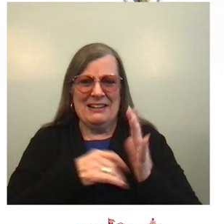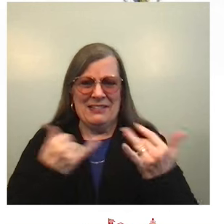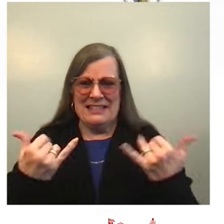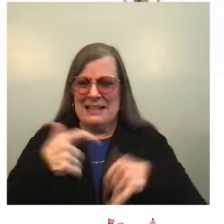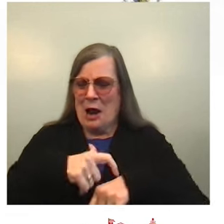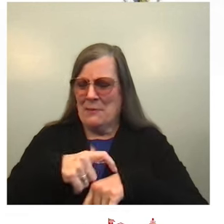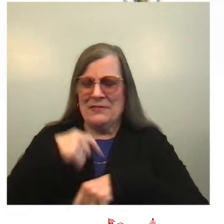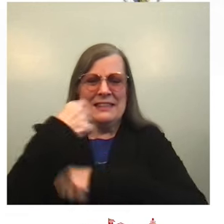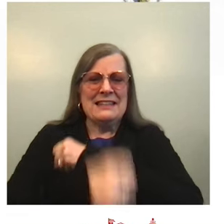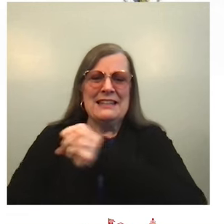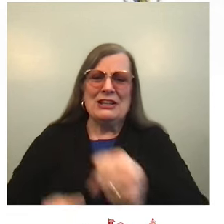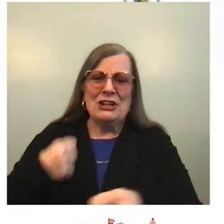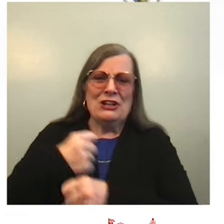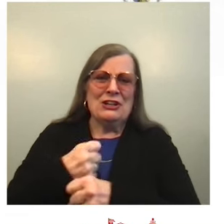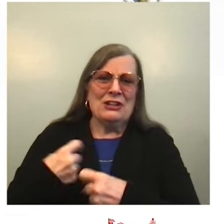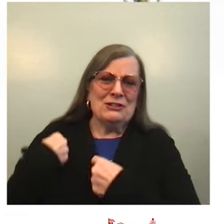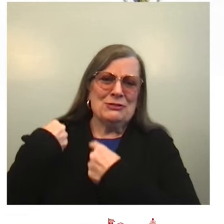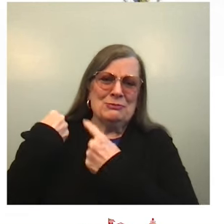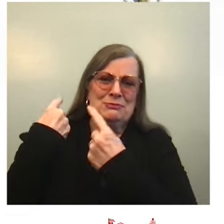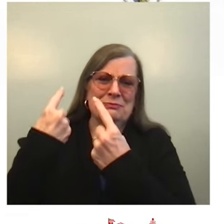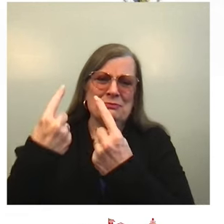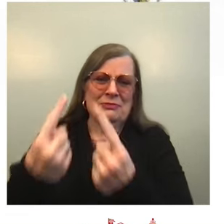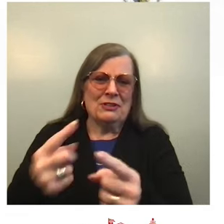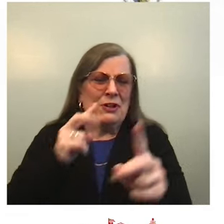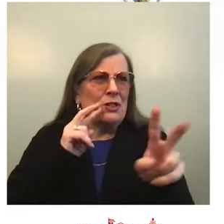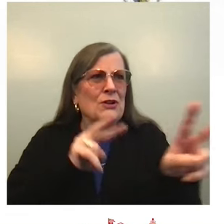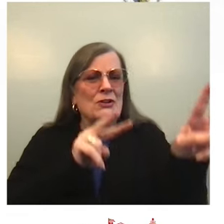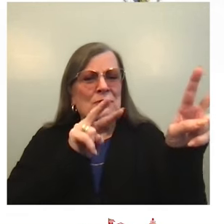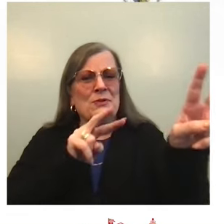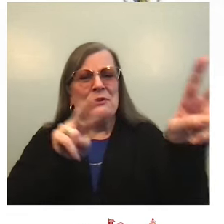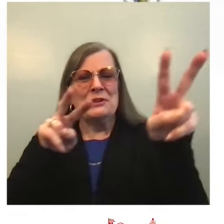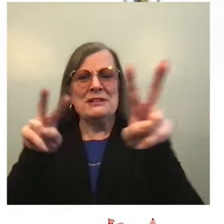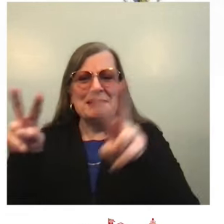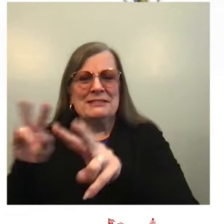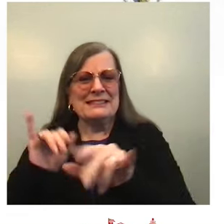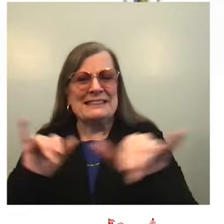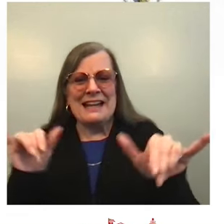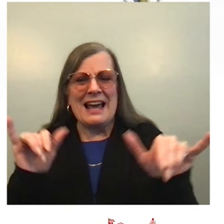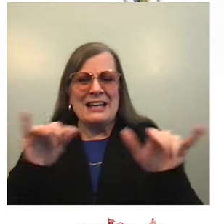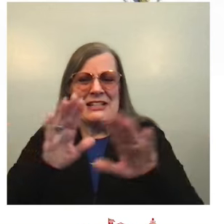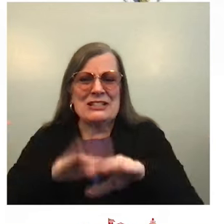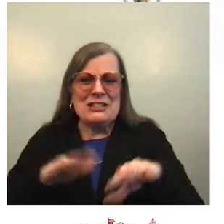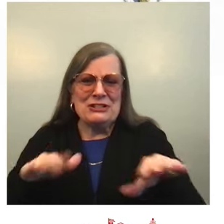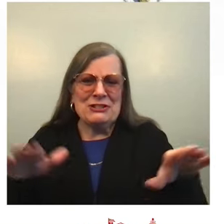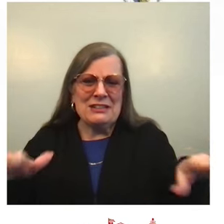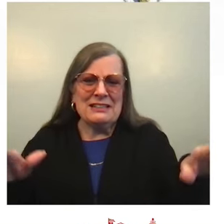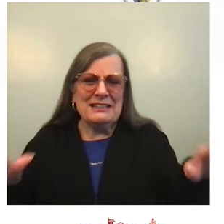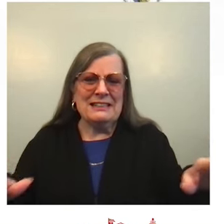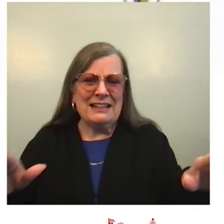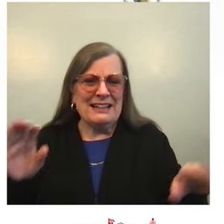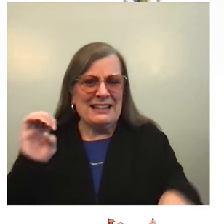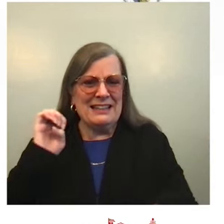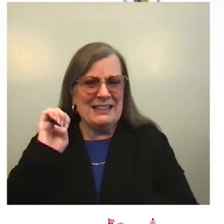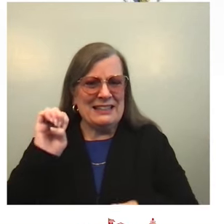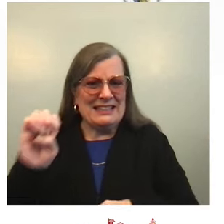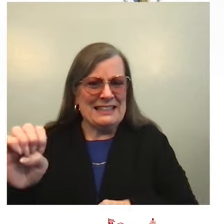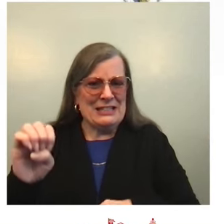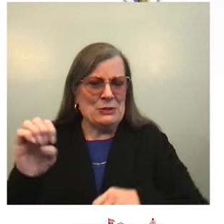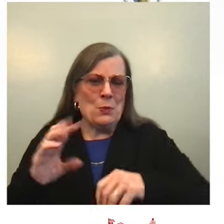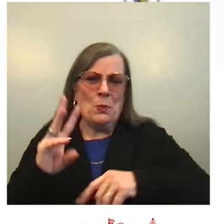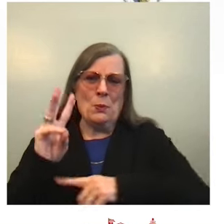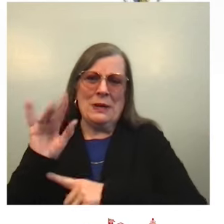of children. As guests enter the East Wing, they walk underneath the